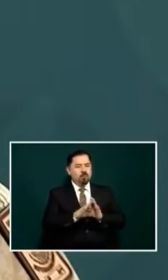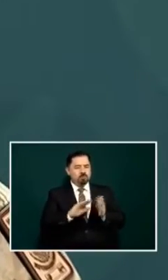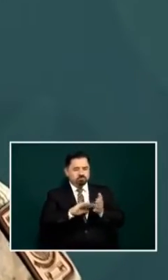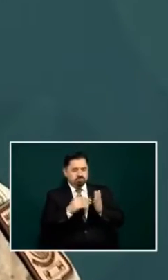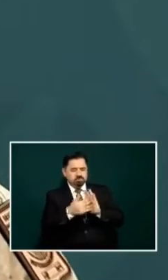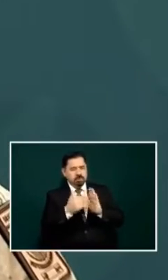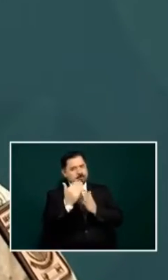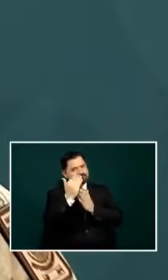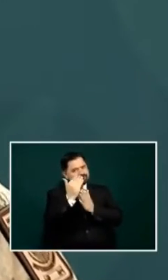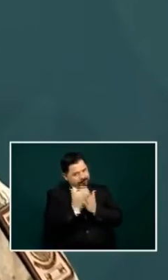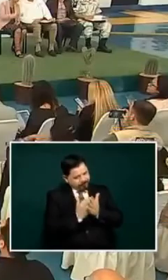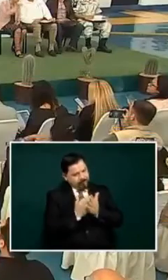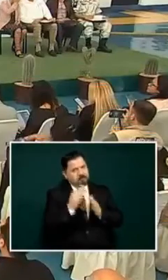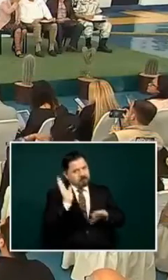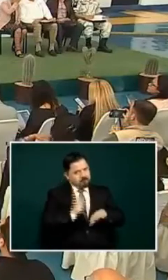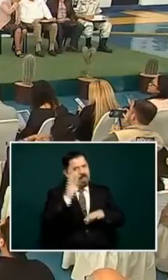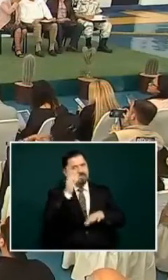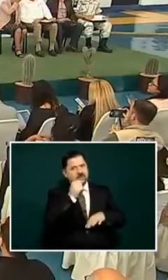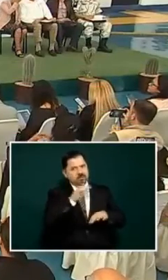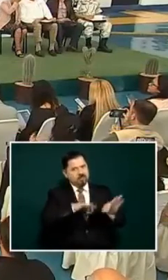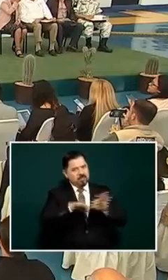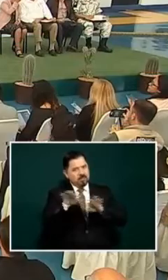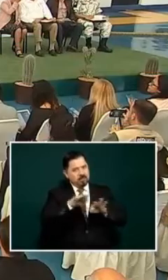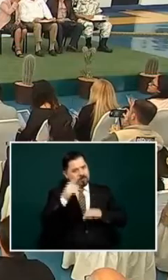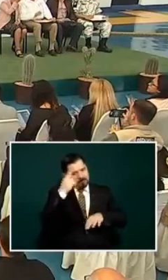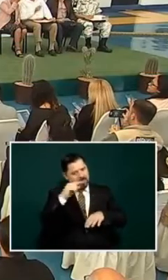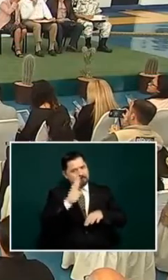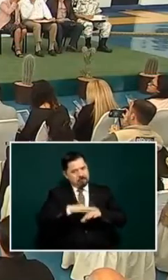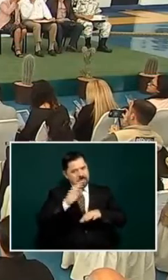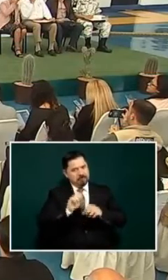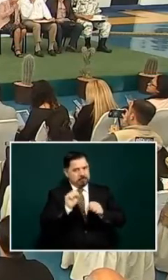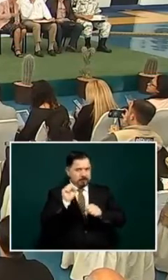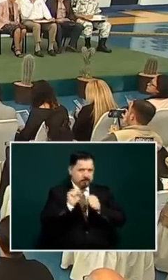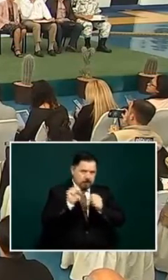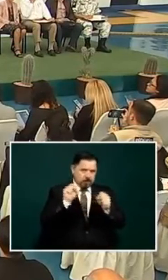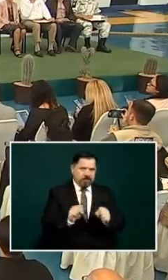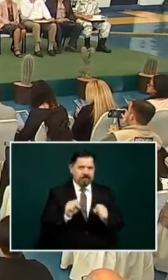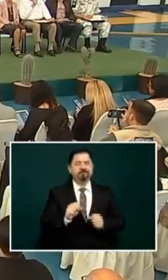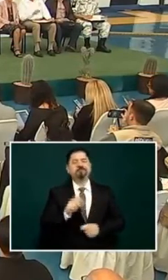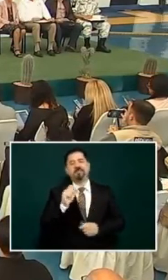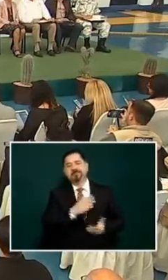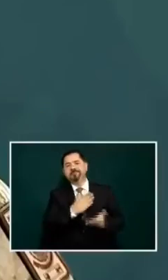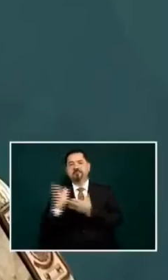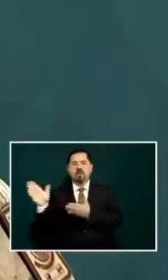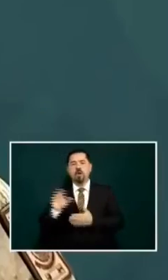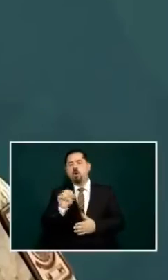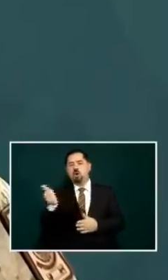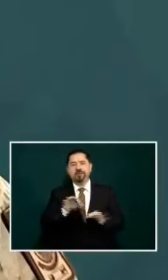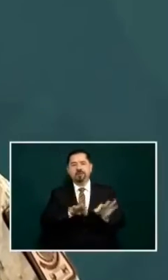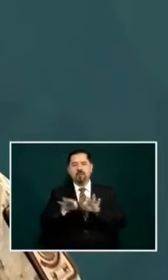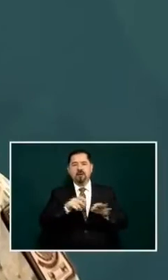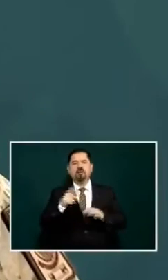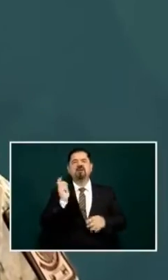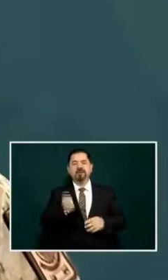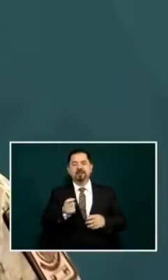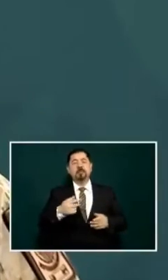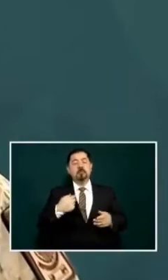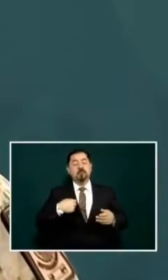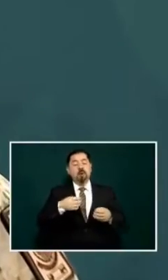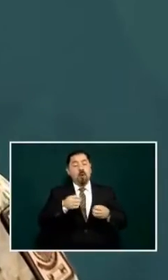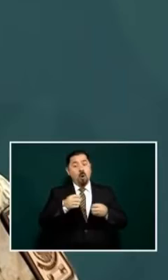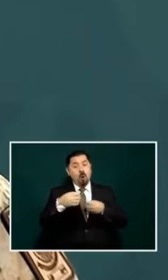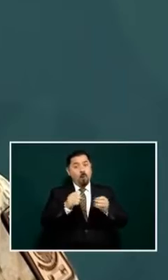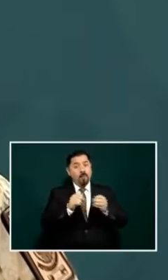of personnel that they need to have another recommendation the intelligence